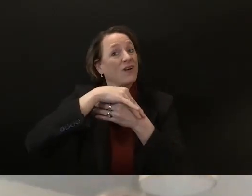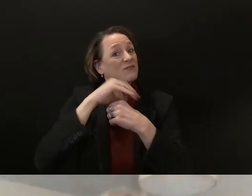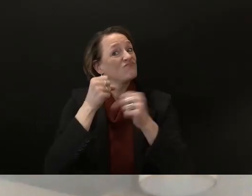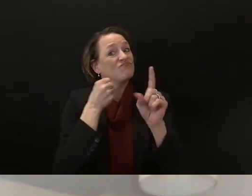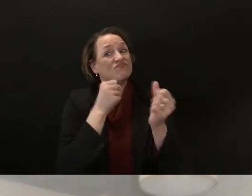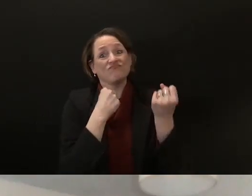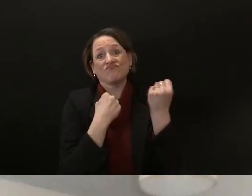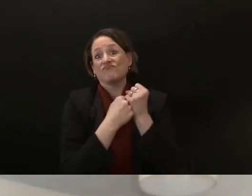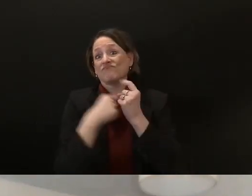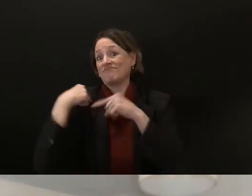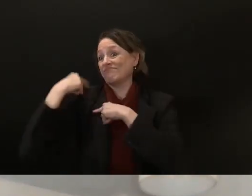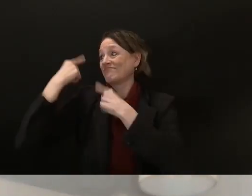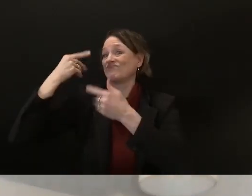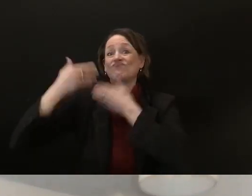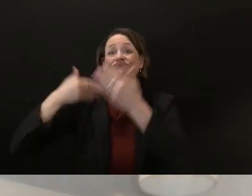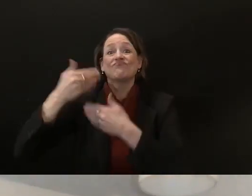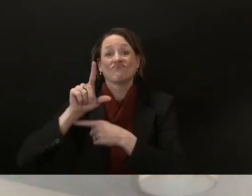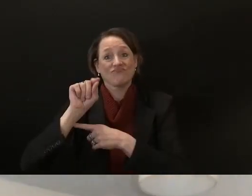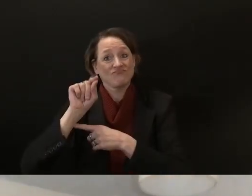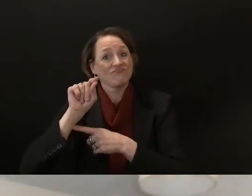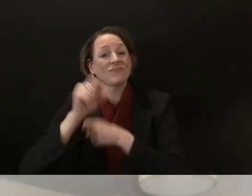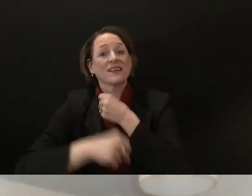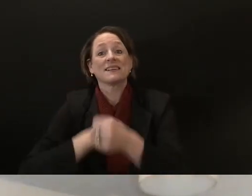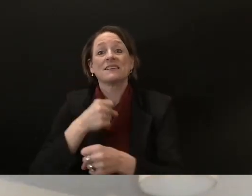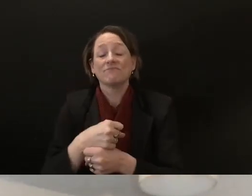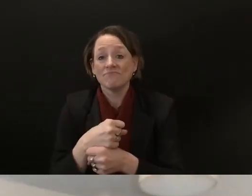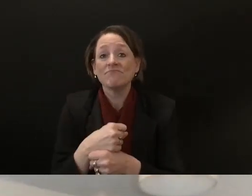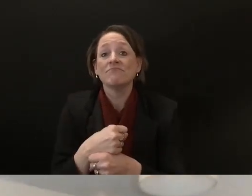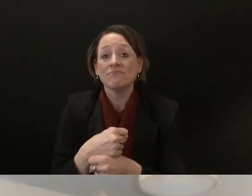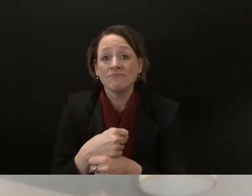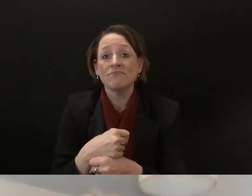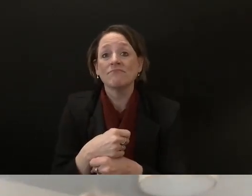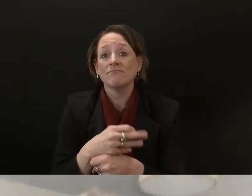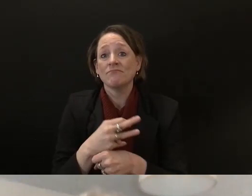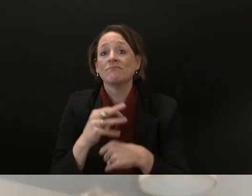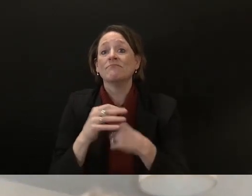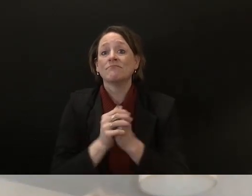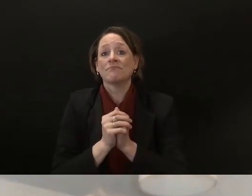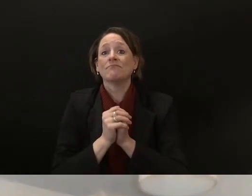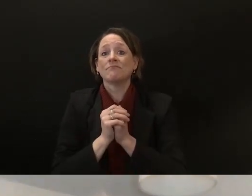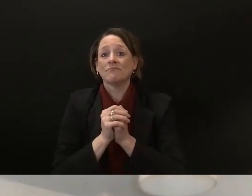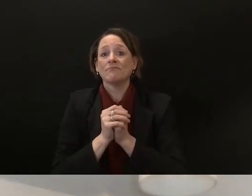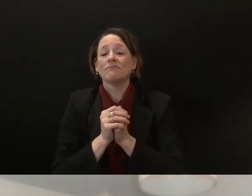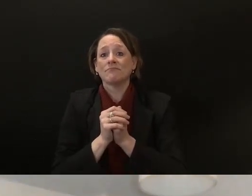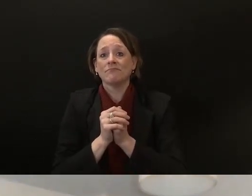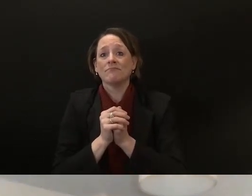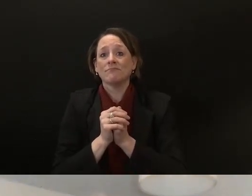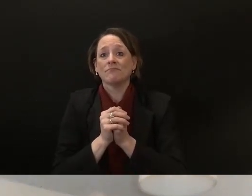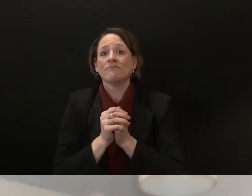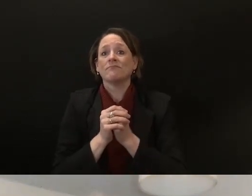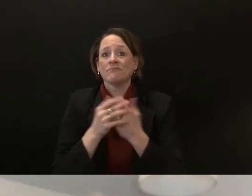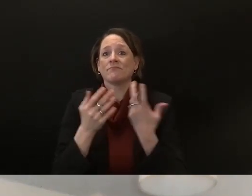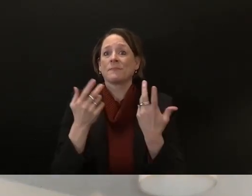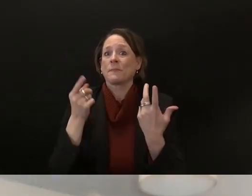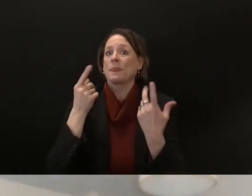registration to ensure all wisconsinites have the opportunity to exercise their constitutional right to vote um and so that is something that um